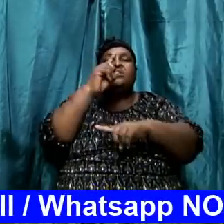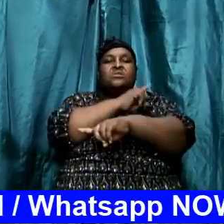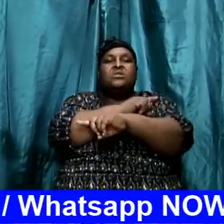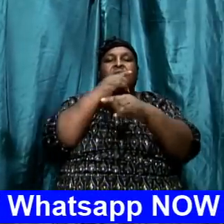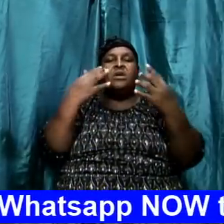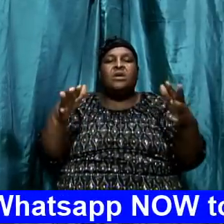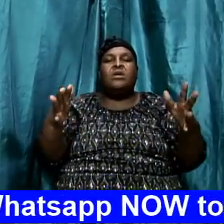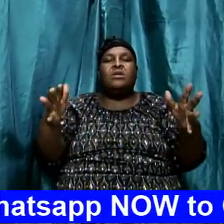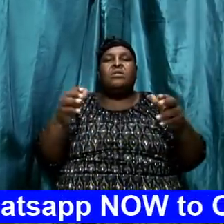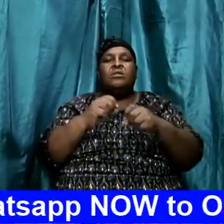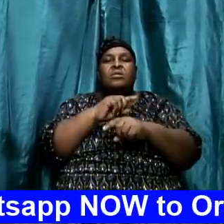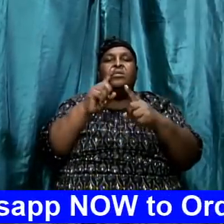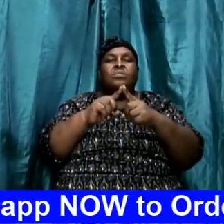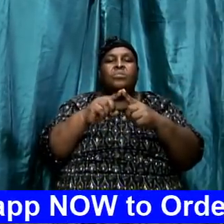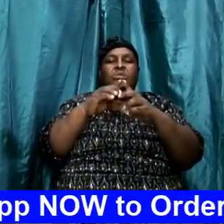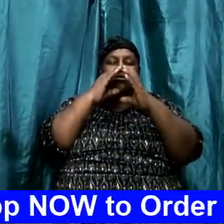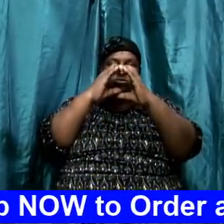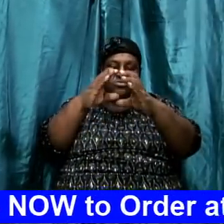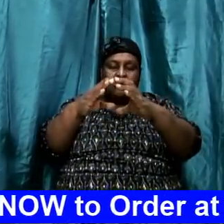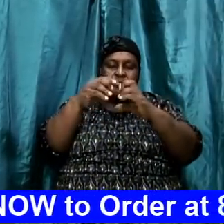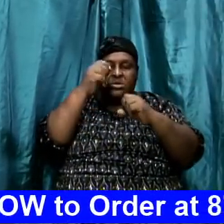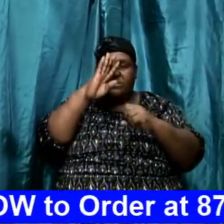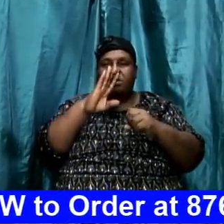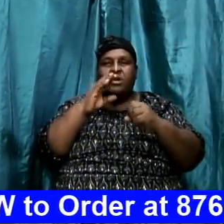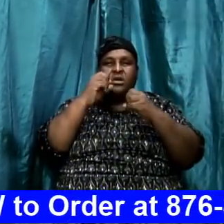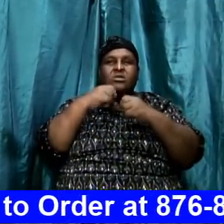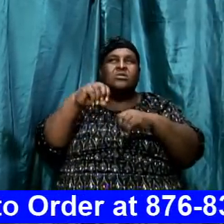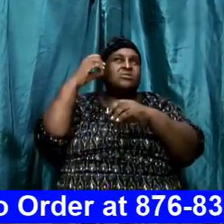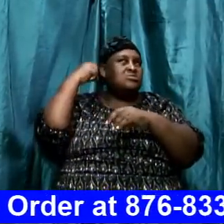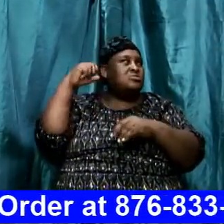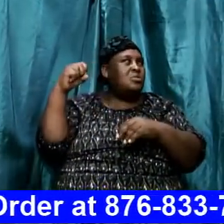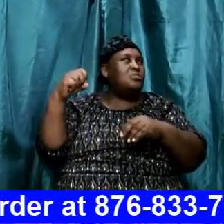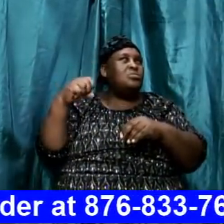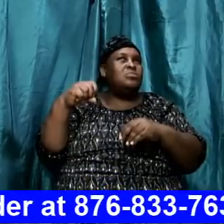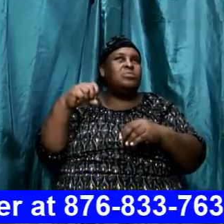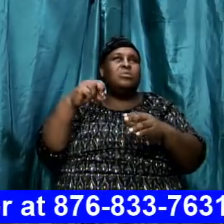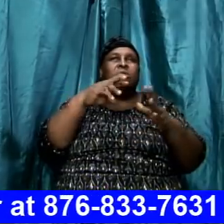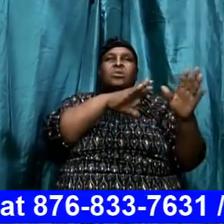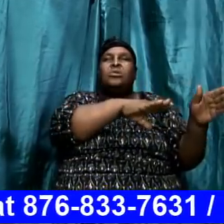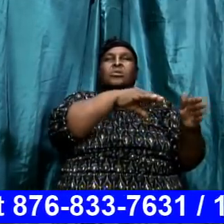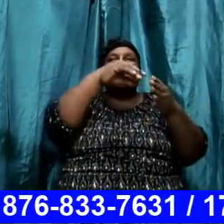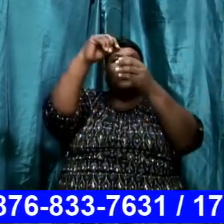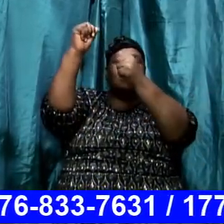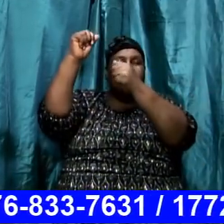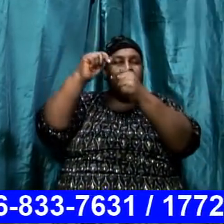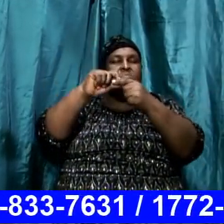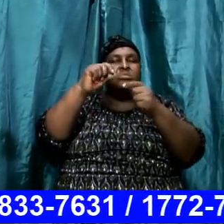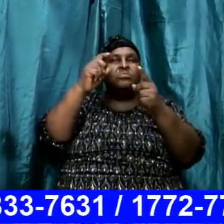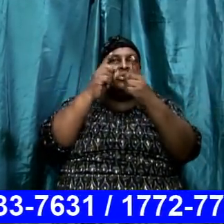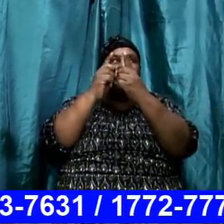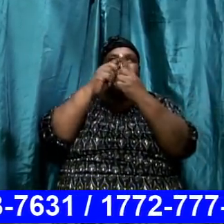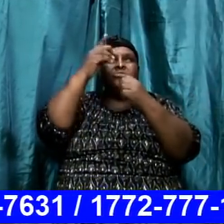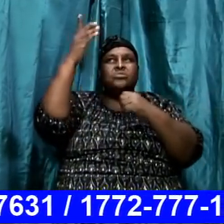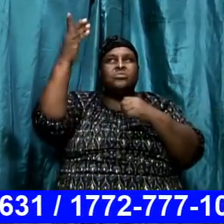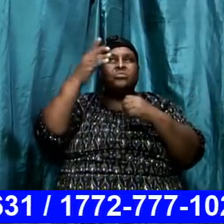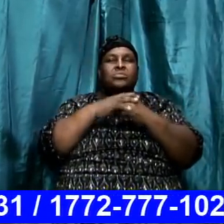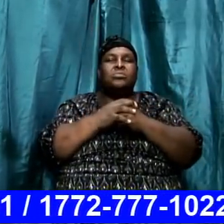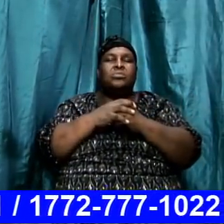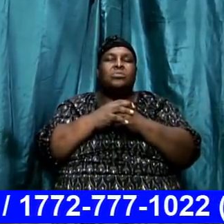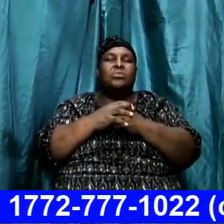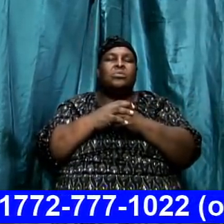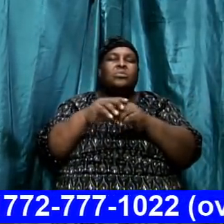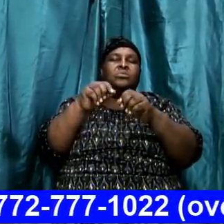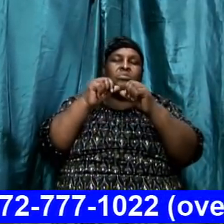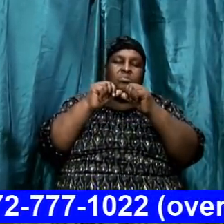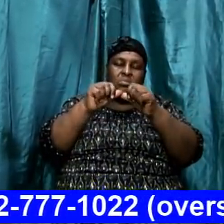we want God when your trump is sound that we will be caught up to meet you. God we don't want to miss the mark, we don't want to drift. God we want to be head